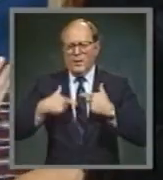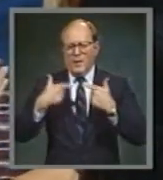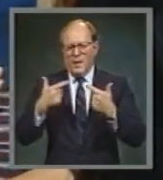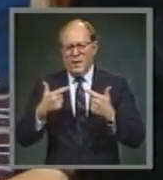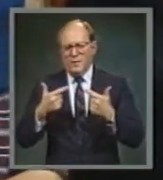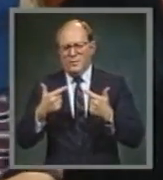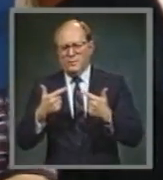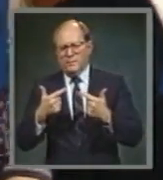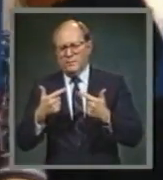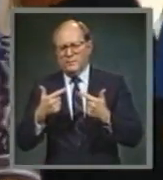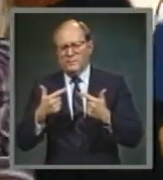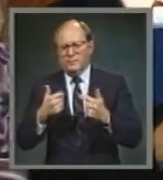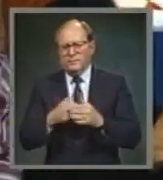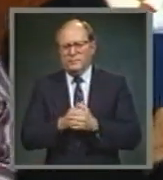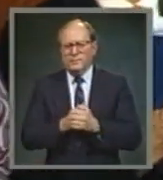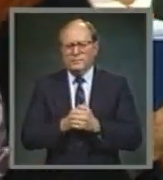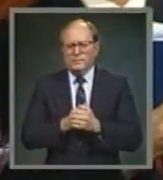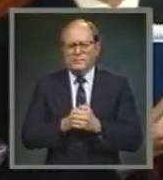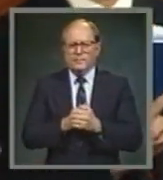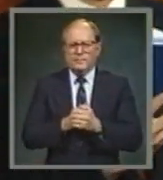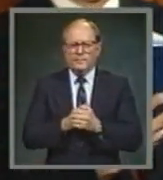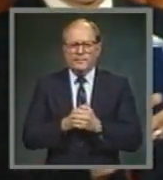of care